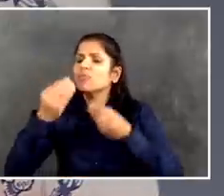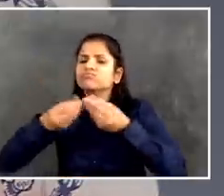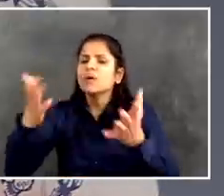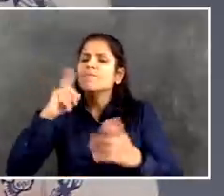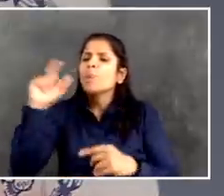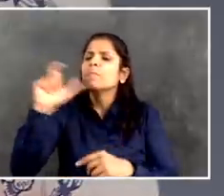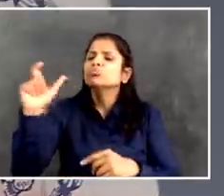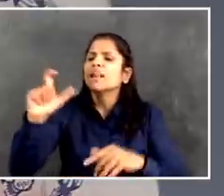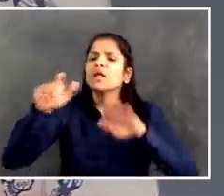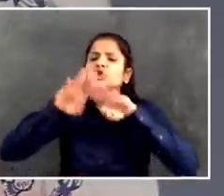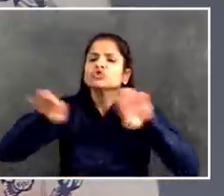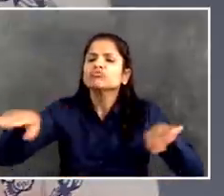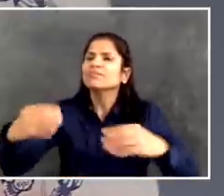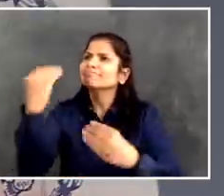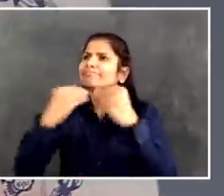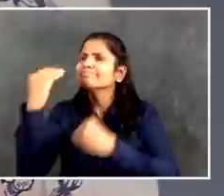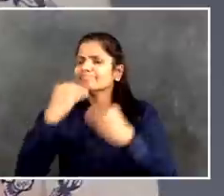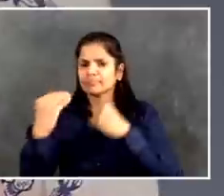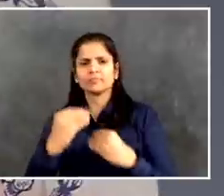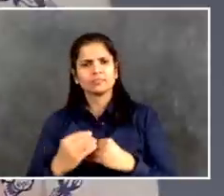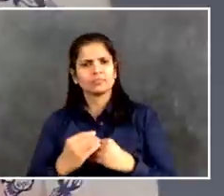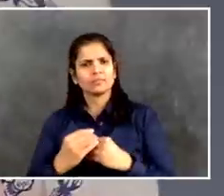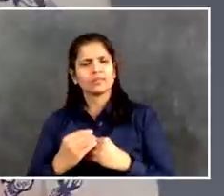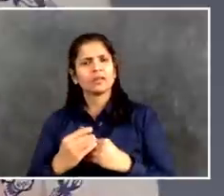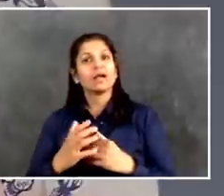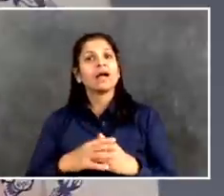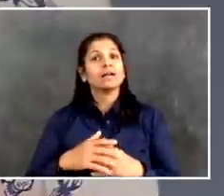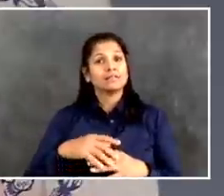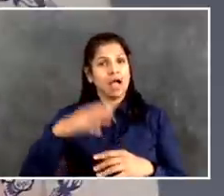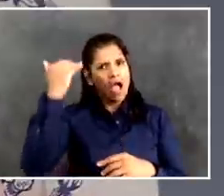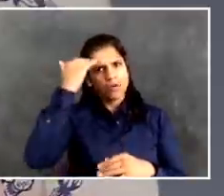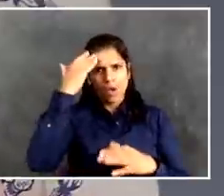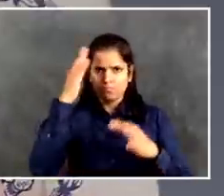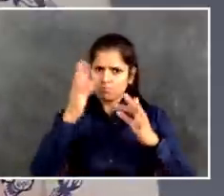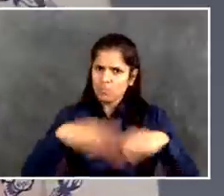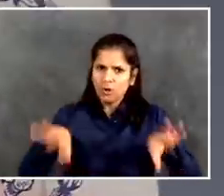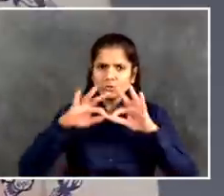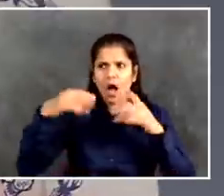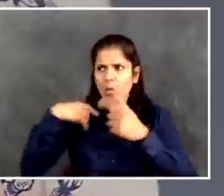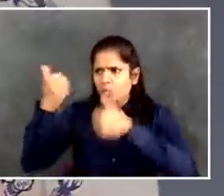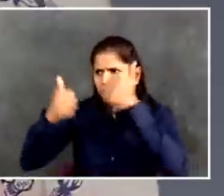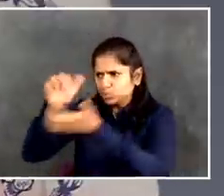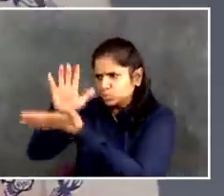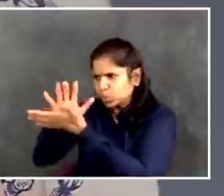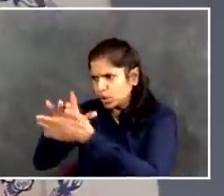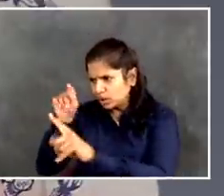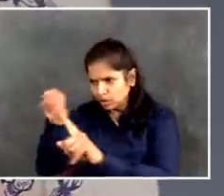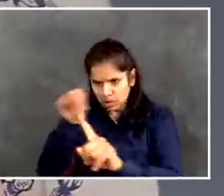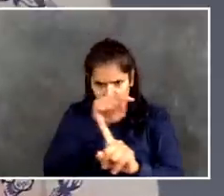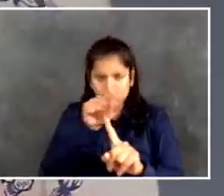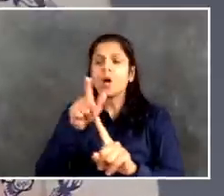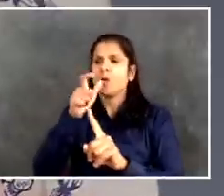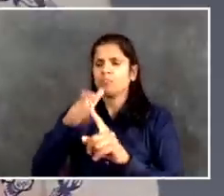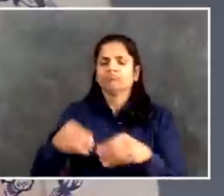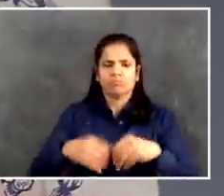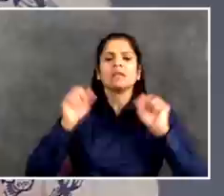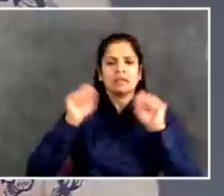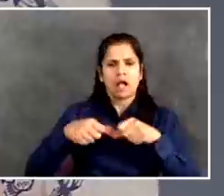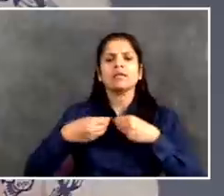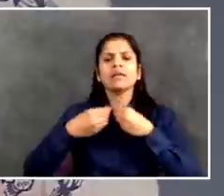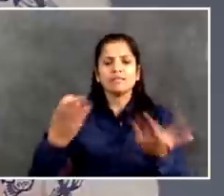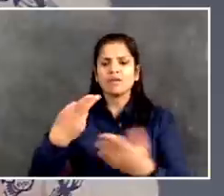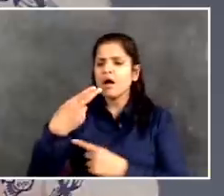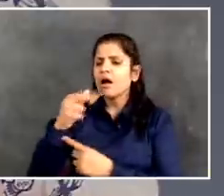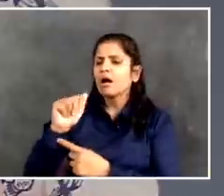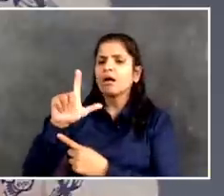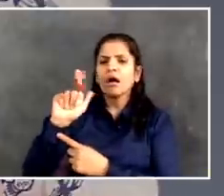liberating that data. And while we're on the topic, you know, the Department of Health's website, it's sometimes it's down doesn't always update, you